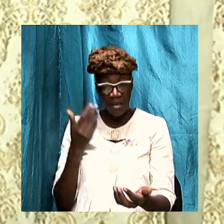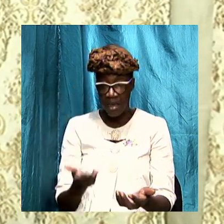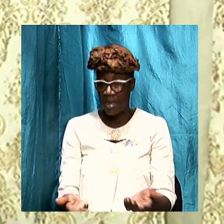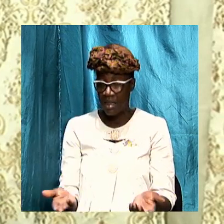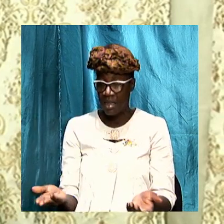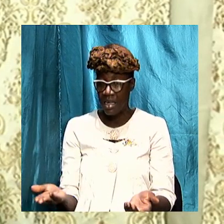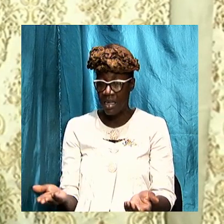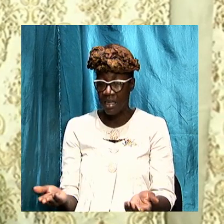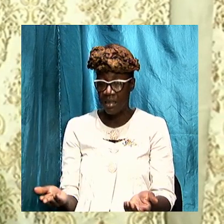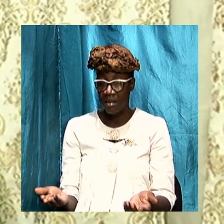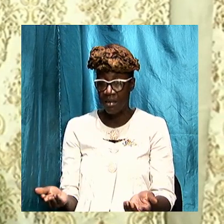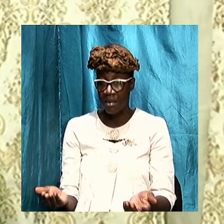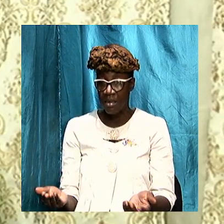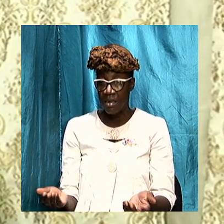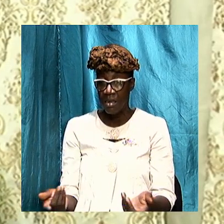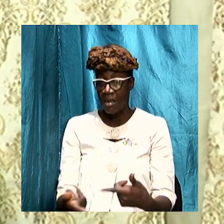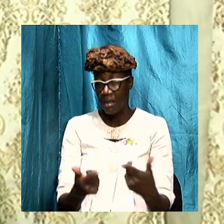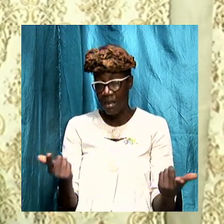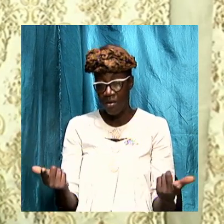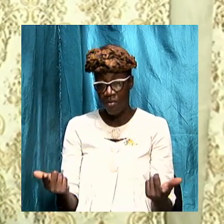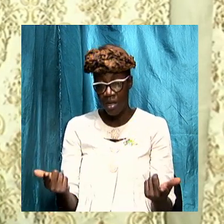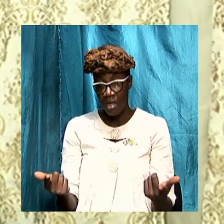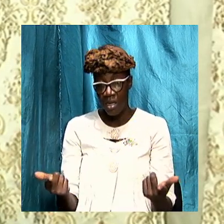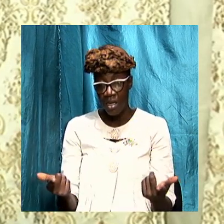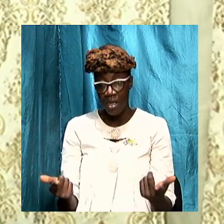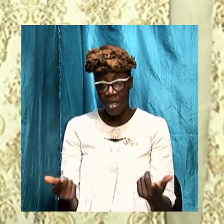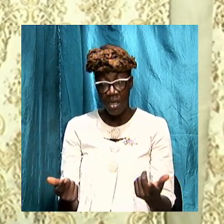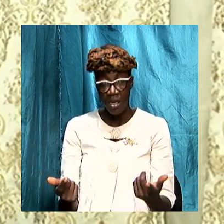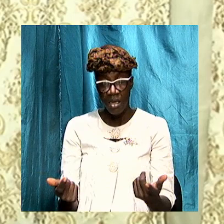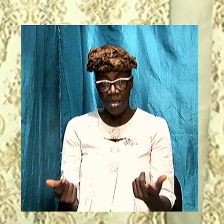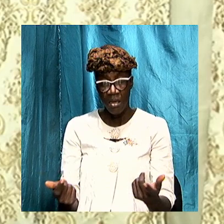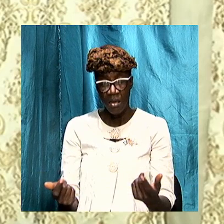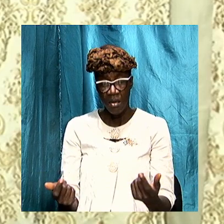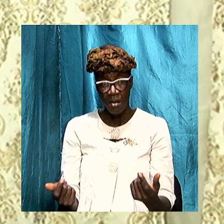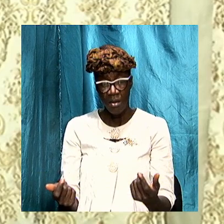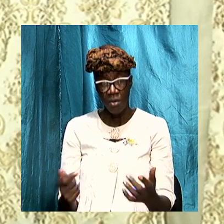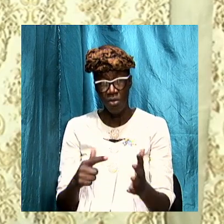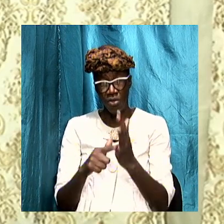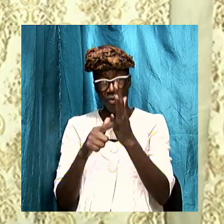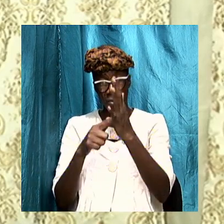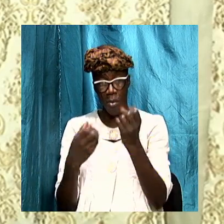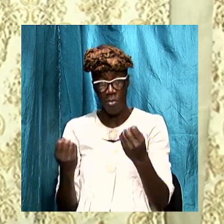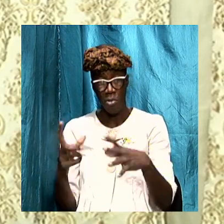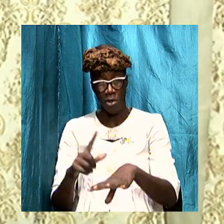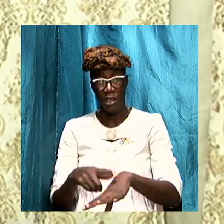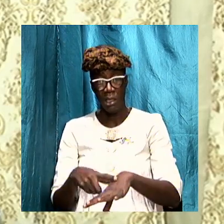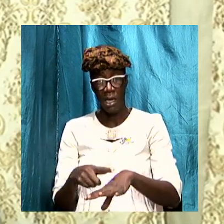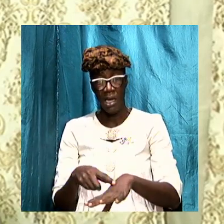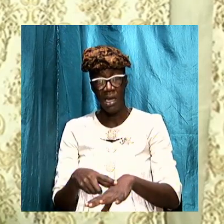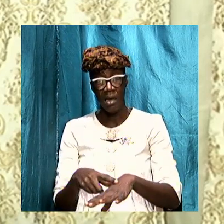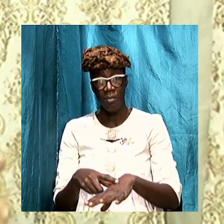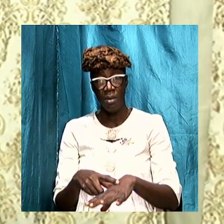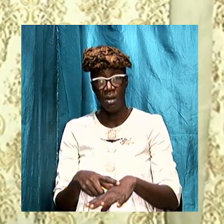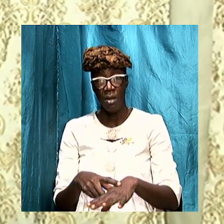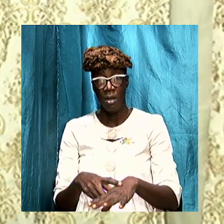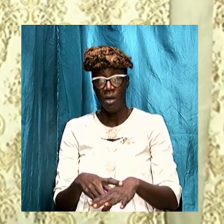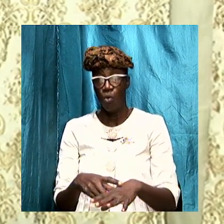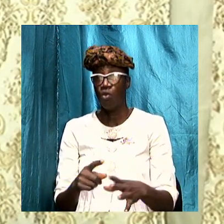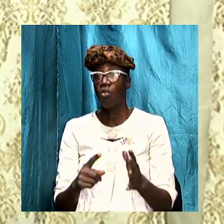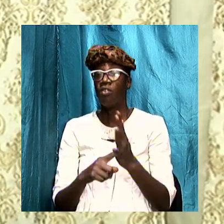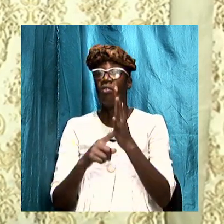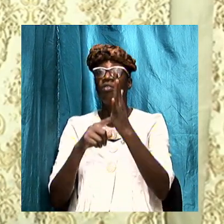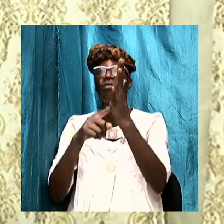things that we spent a lot of time highlighting was just to highlight them